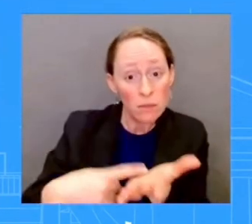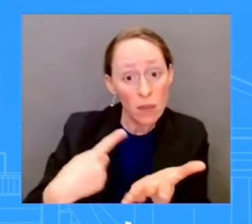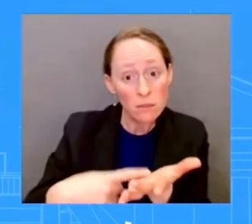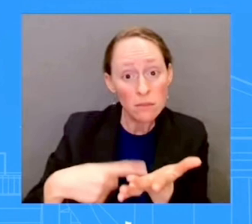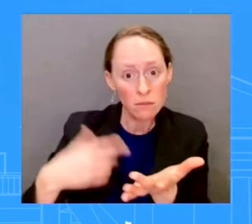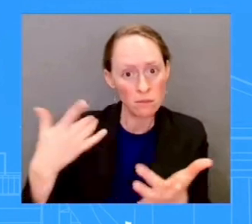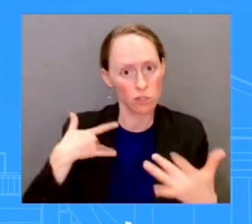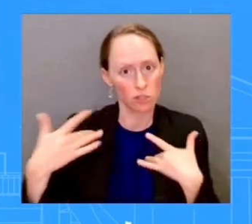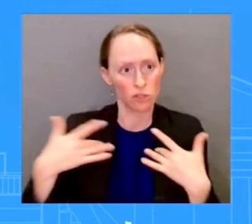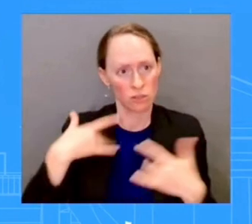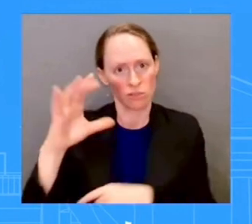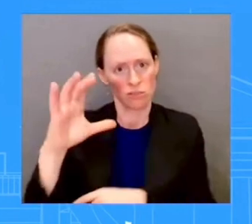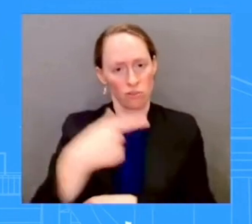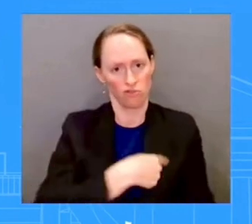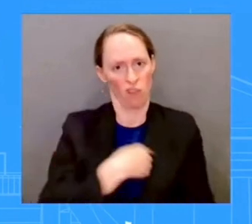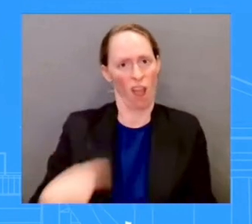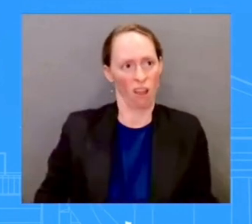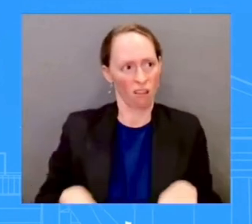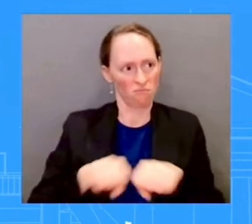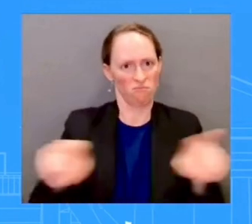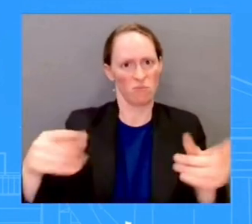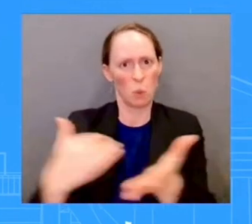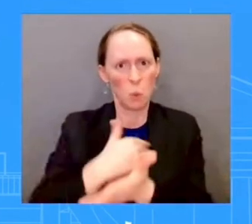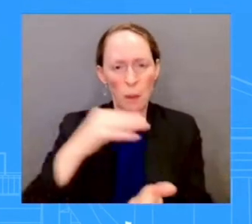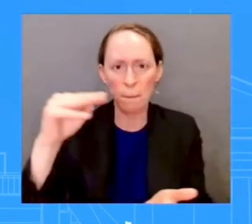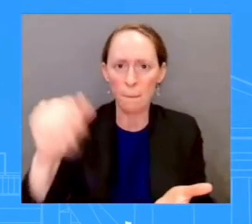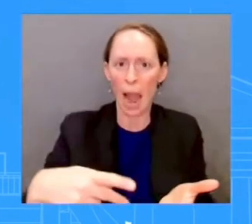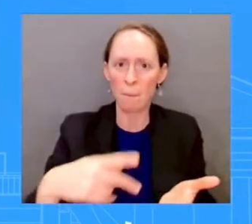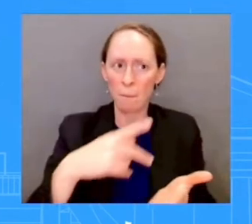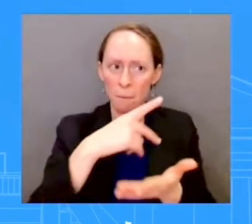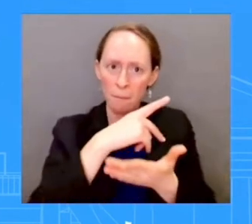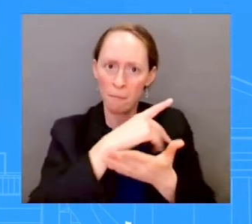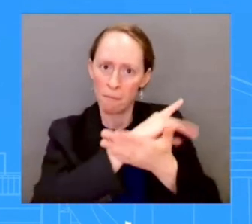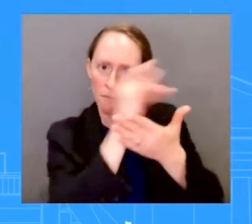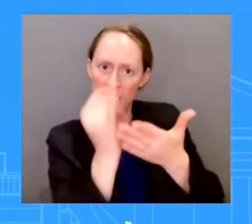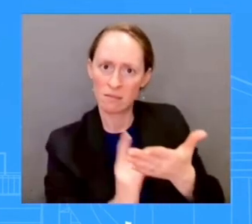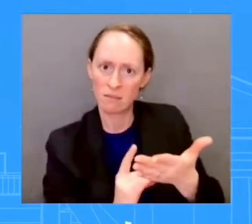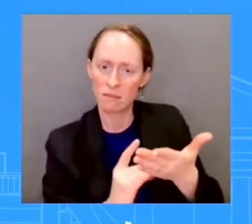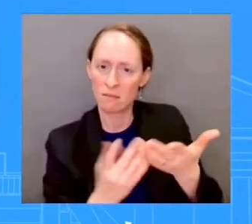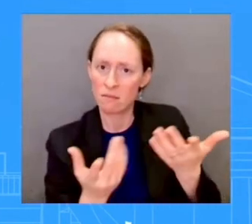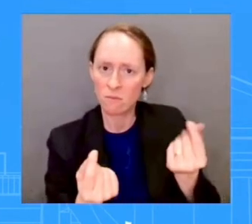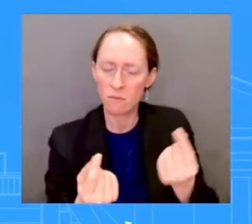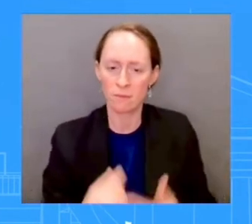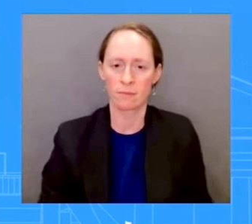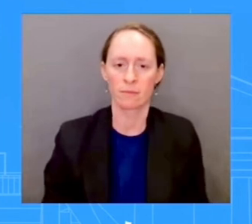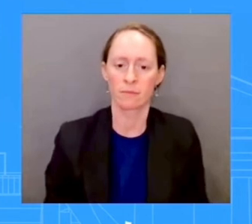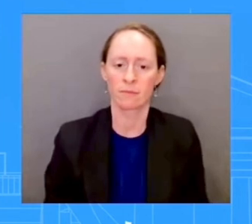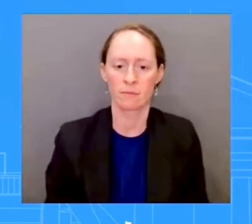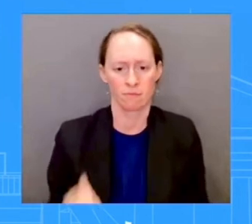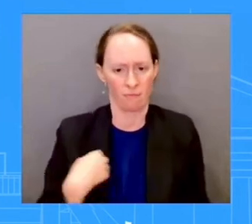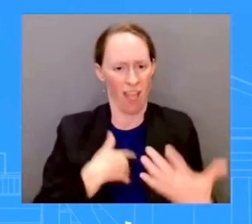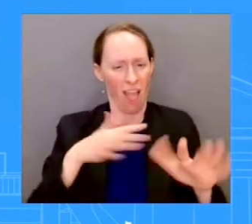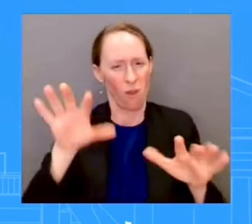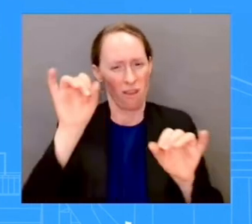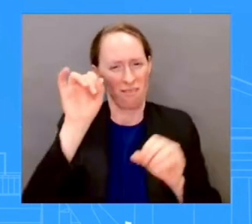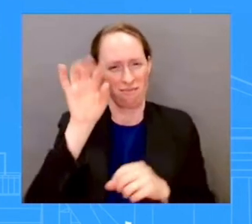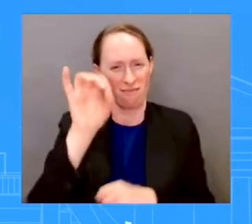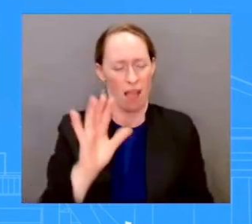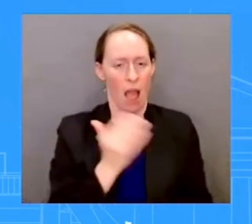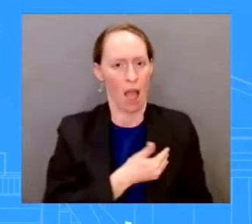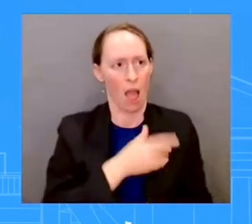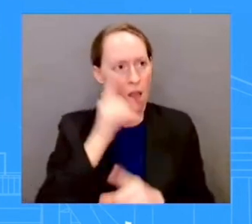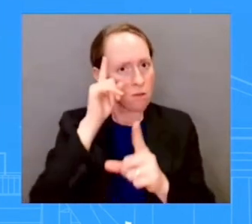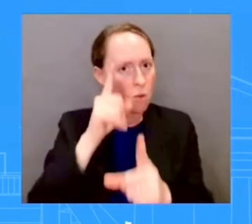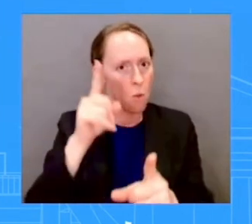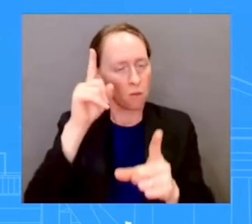ahead of that. I just laid out what we have been working towards, right, deepening that relationship, which is incredibly vital, that Indo